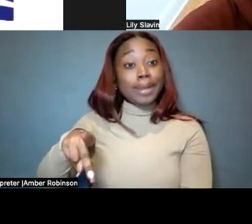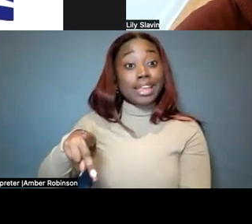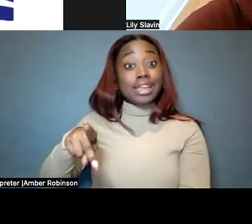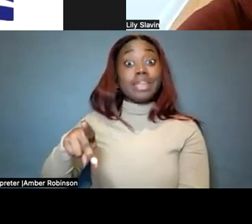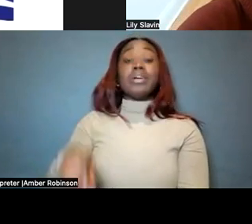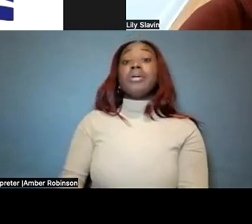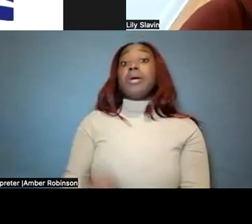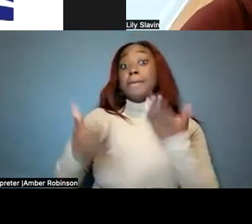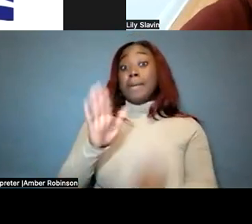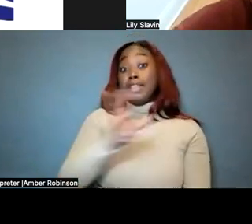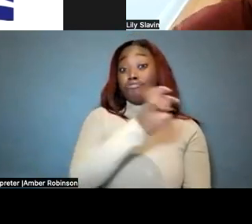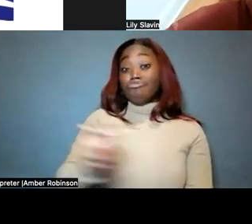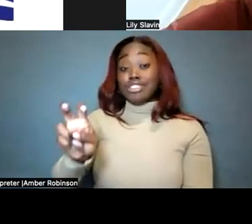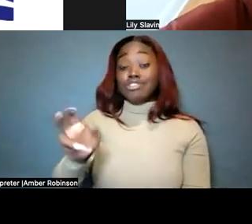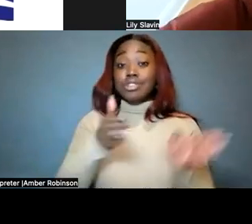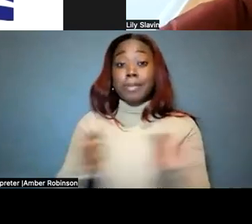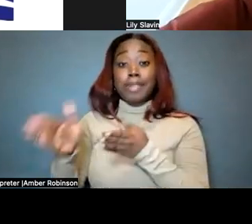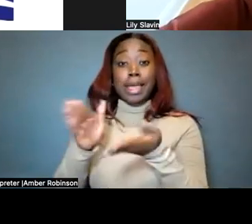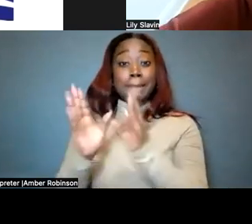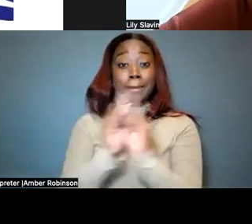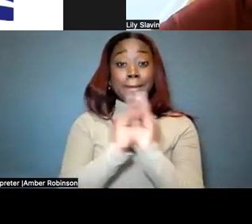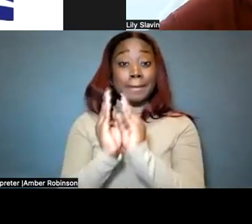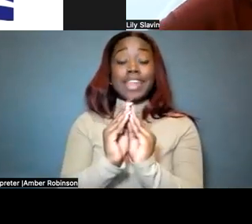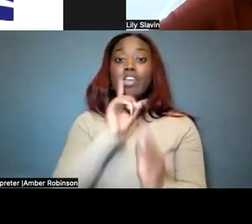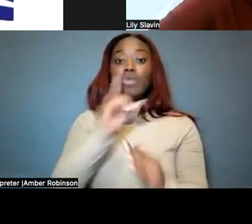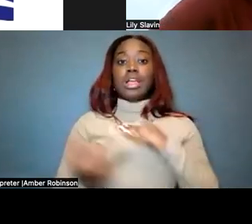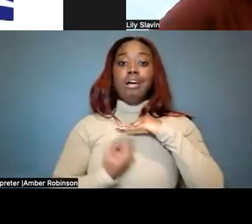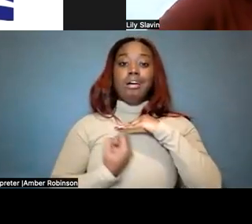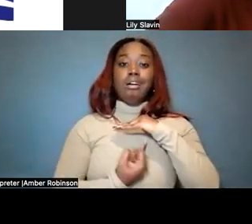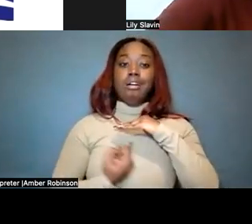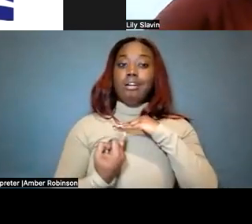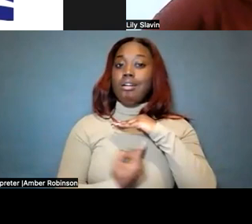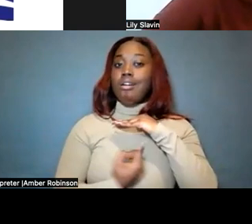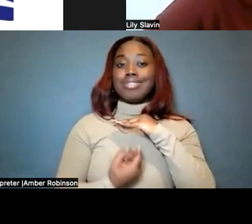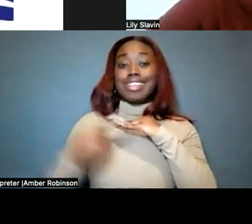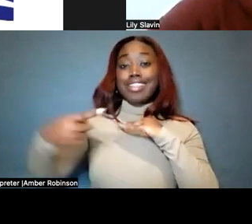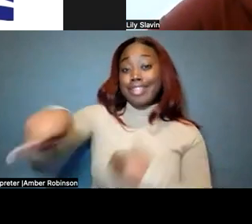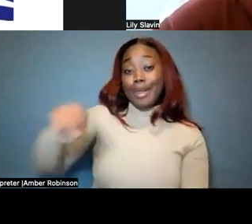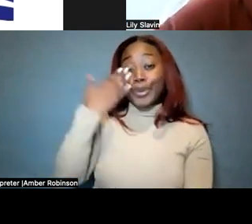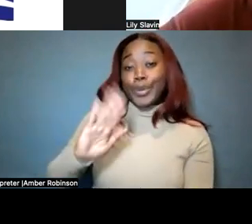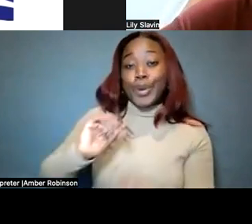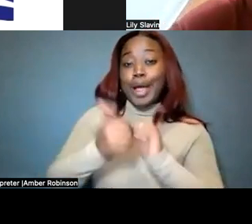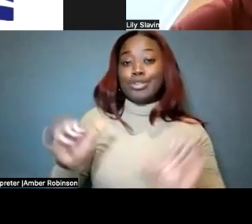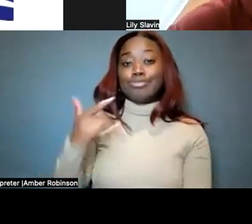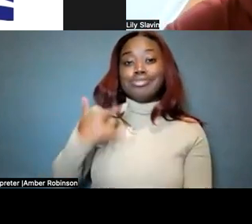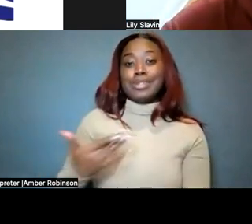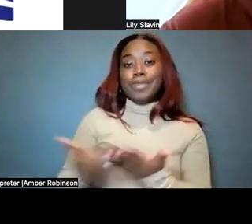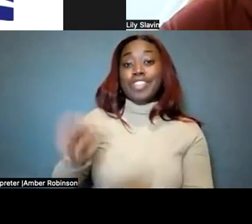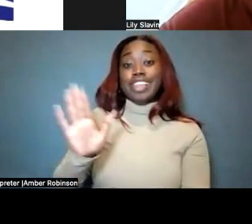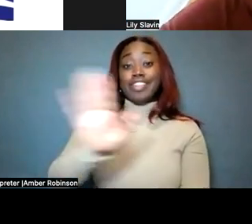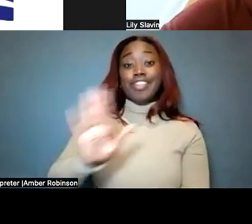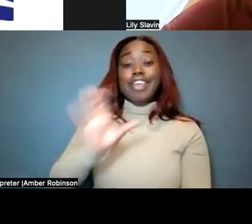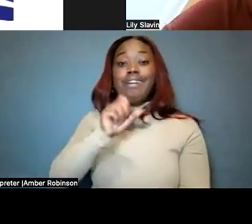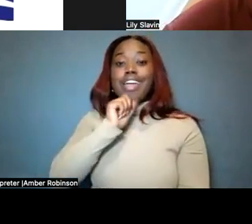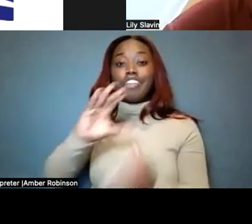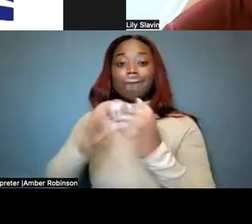transition plan meeting. And they are isolated and lonely because they don't know how to do typical things that their age group was